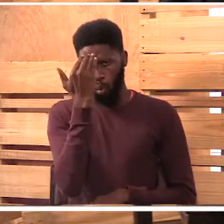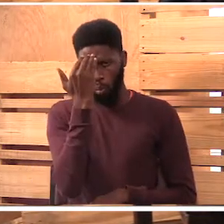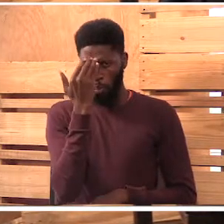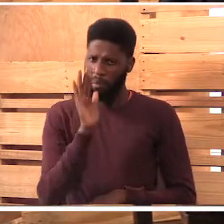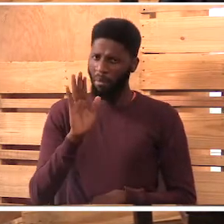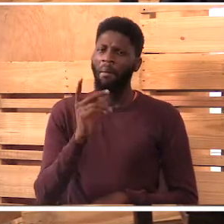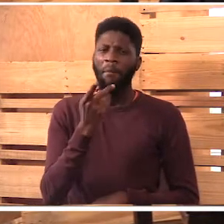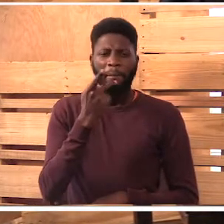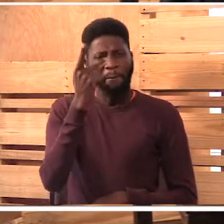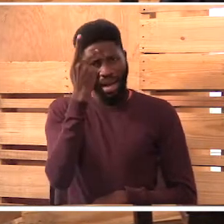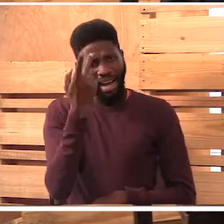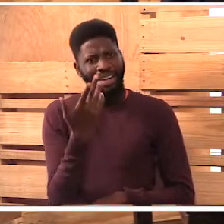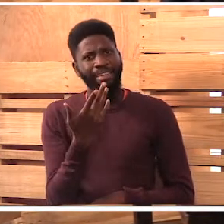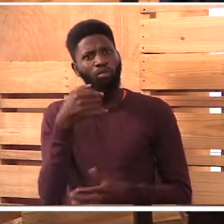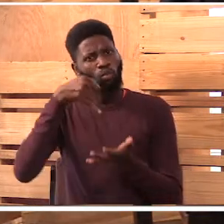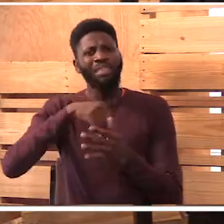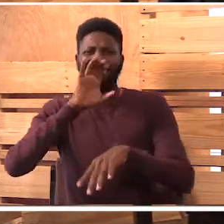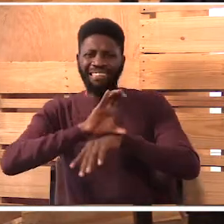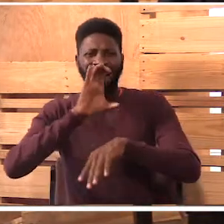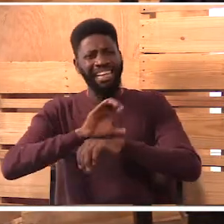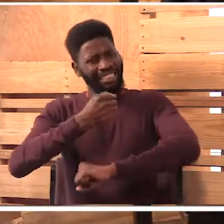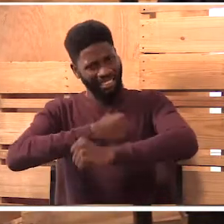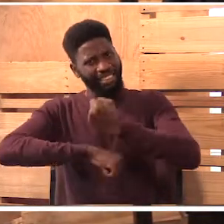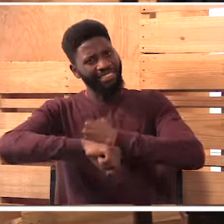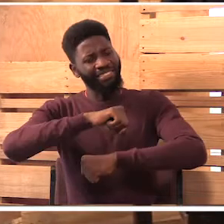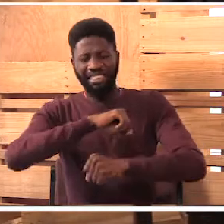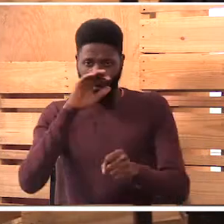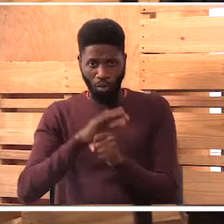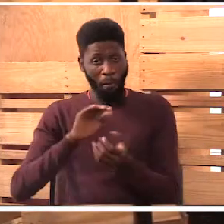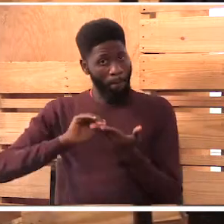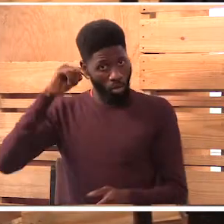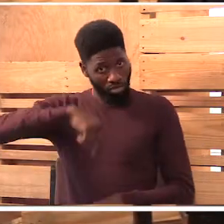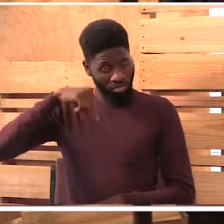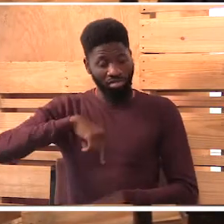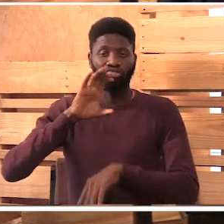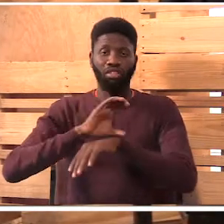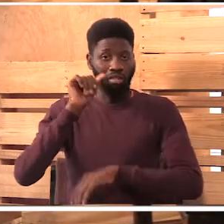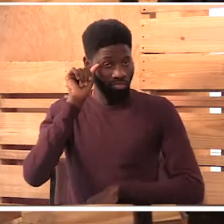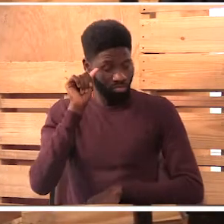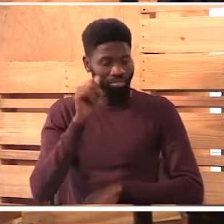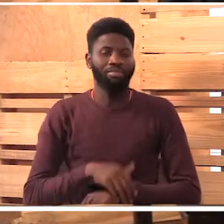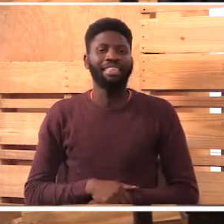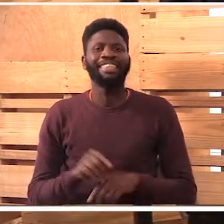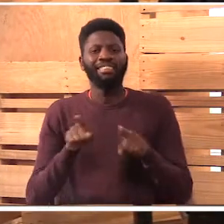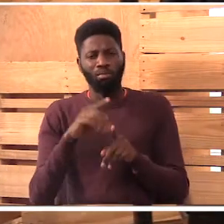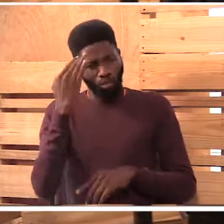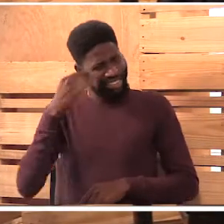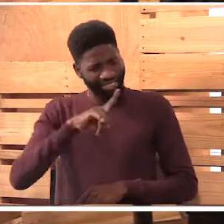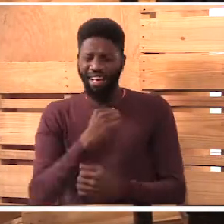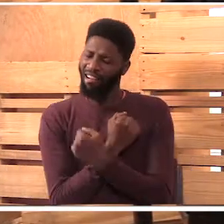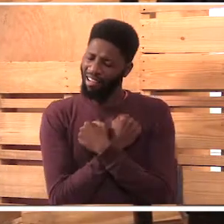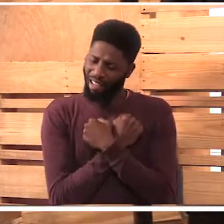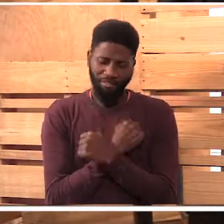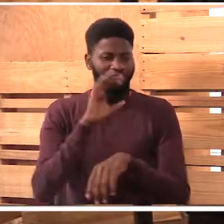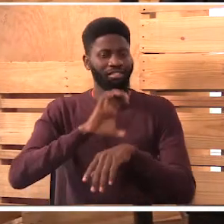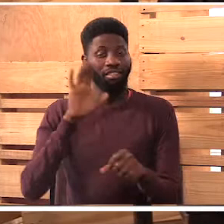they are so involved in church matters, especially here, and I know they are, they love the church, I would